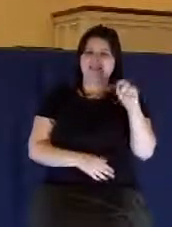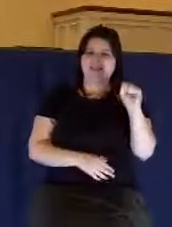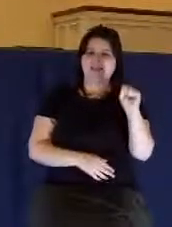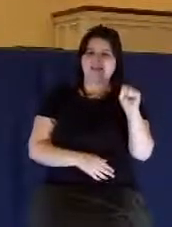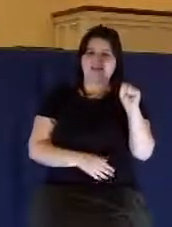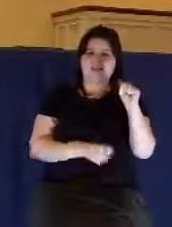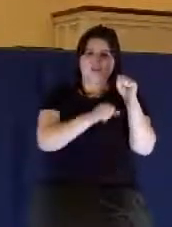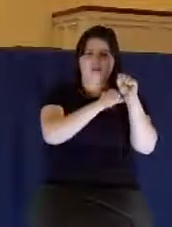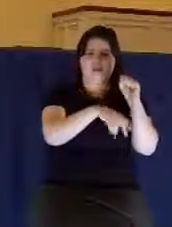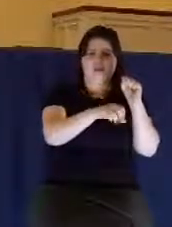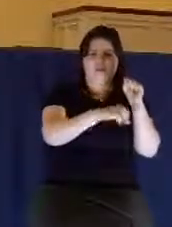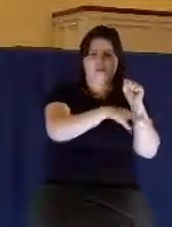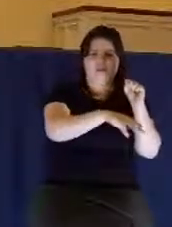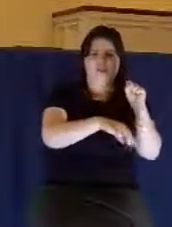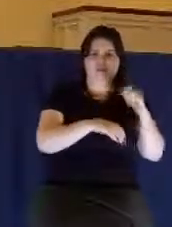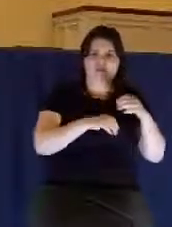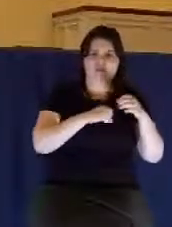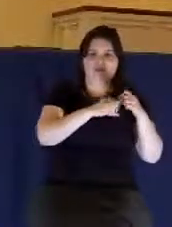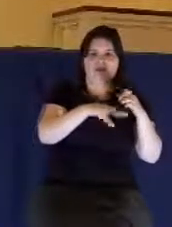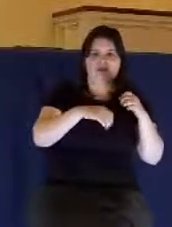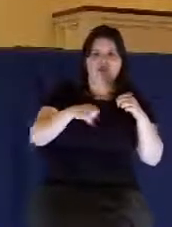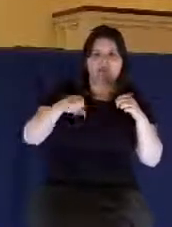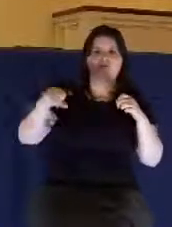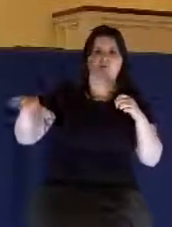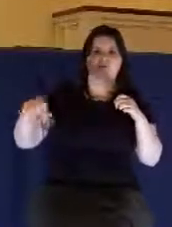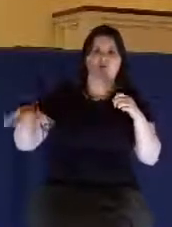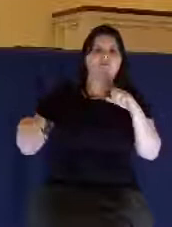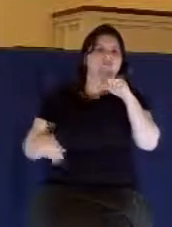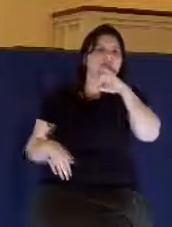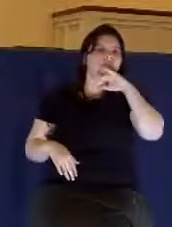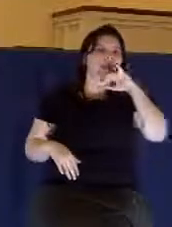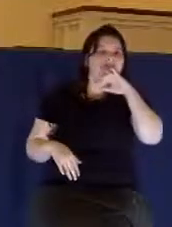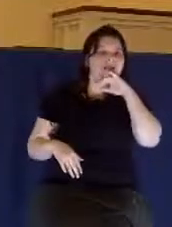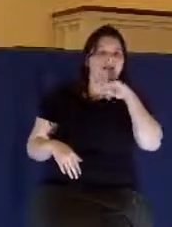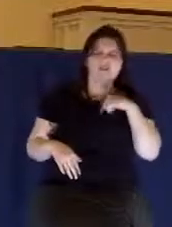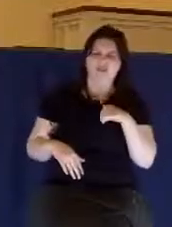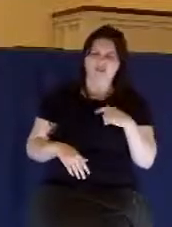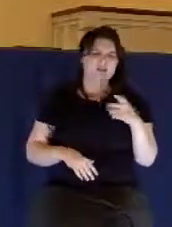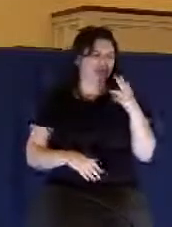pigs there. He said, I'm not feeding them. He said, I'm leading them to the slaughterhouse.